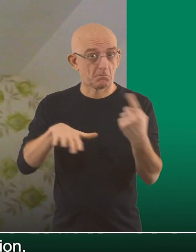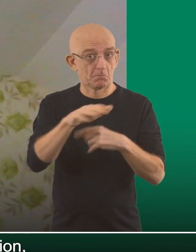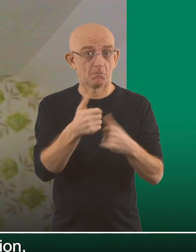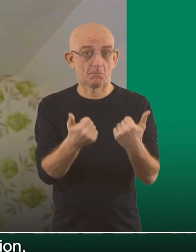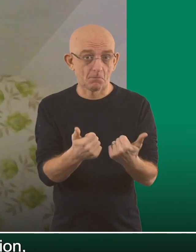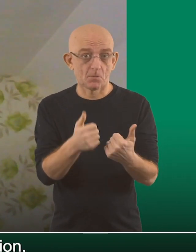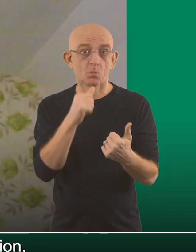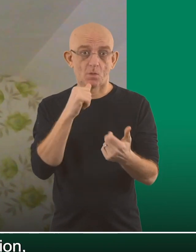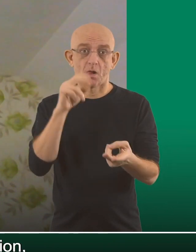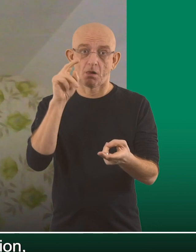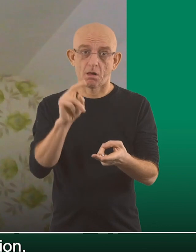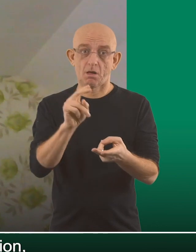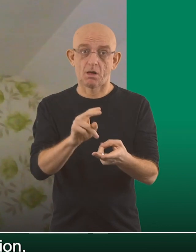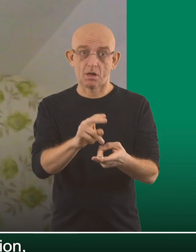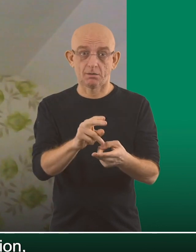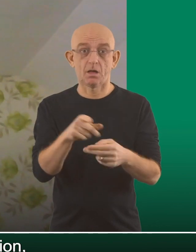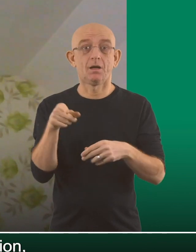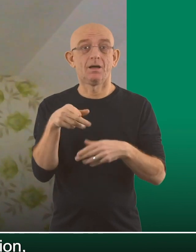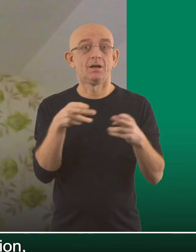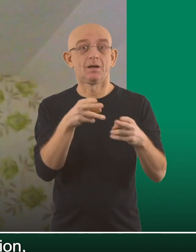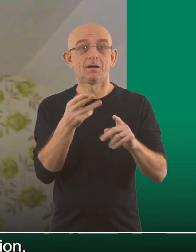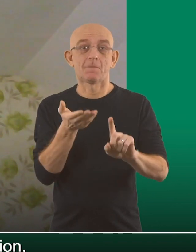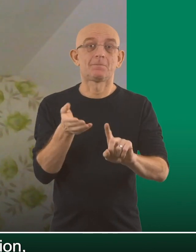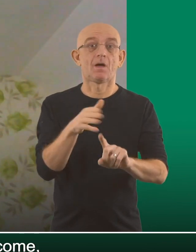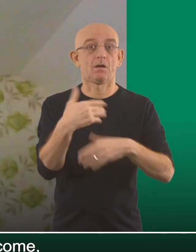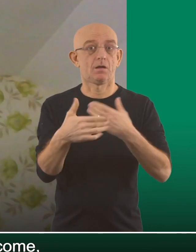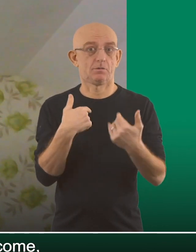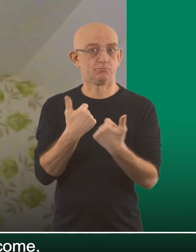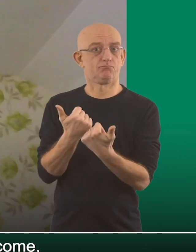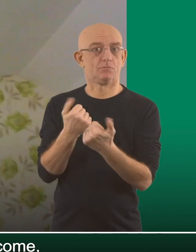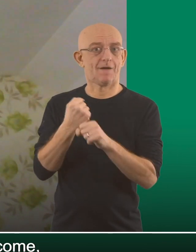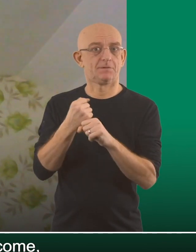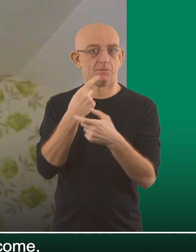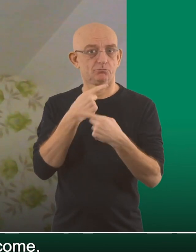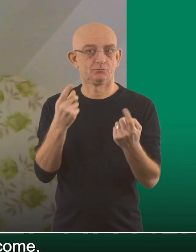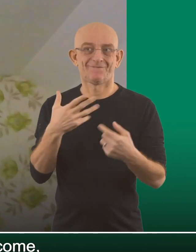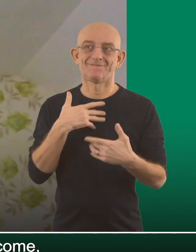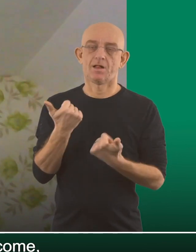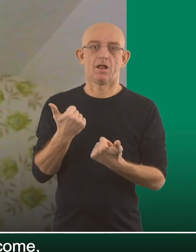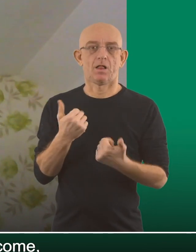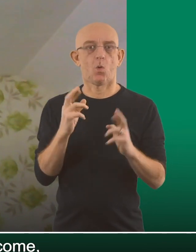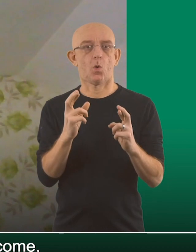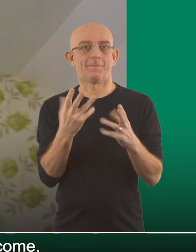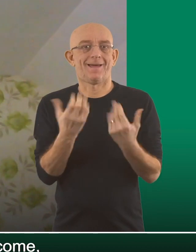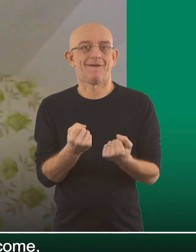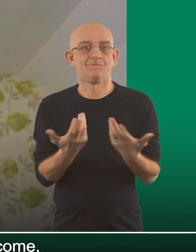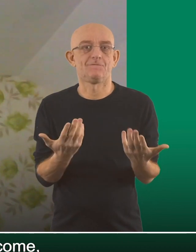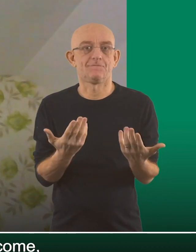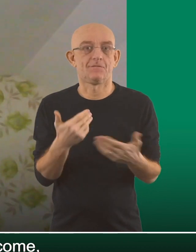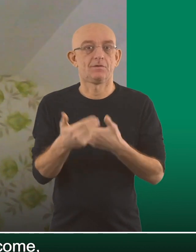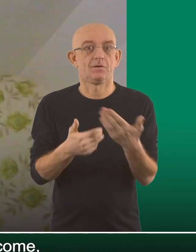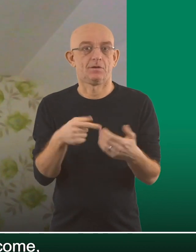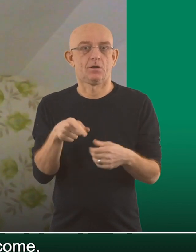one, and a well vaccinated population. Clearly, that will come quite soon. So the road map has much to welcome. It